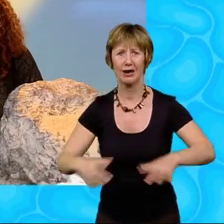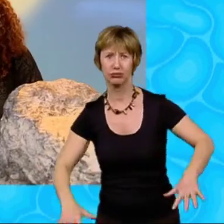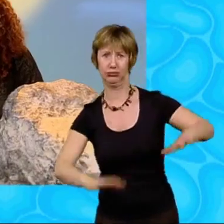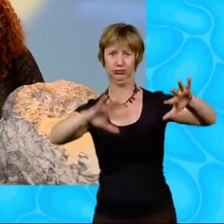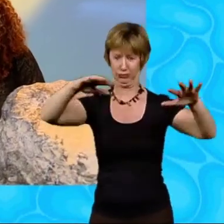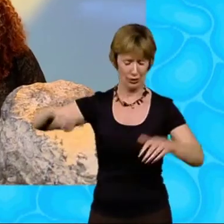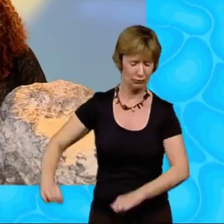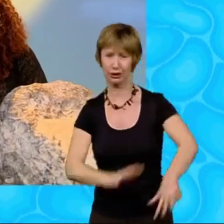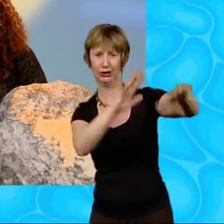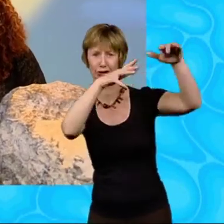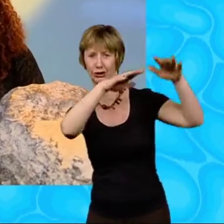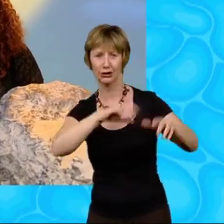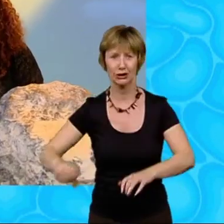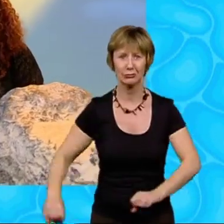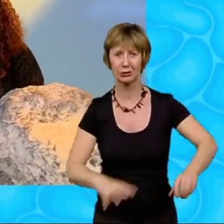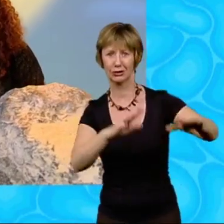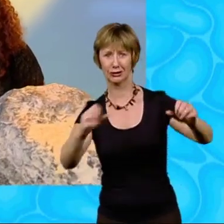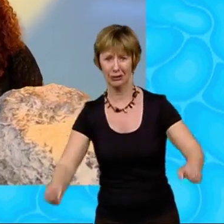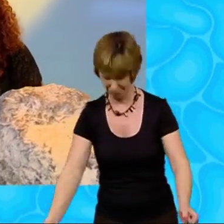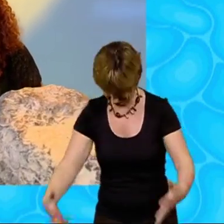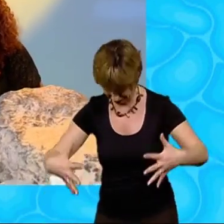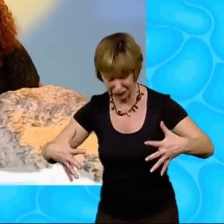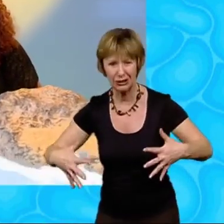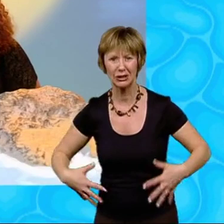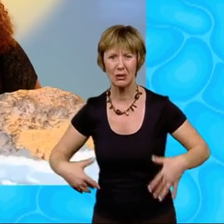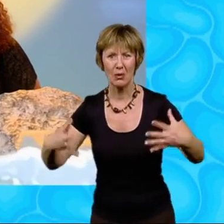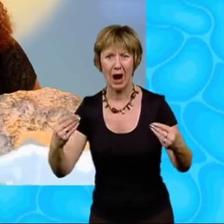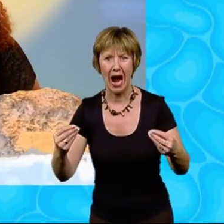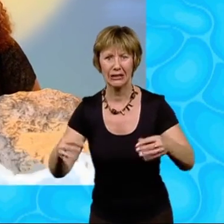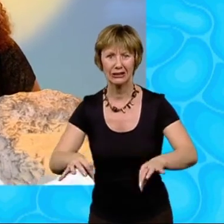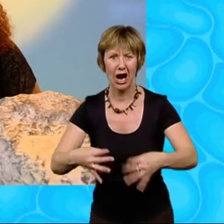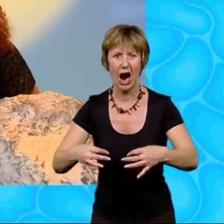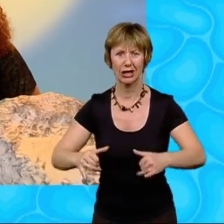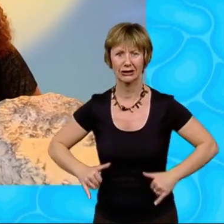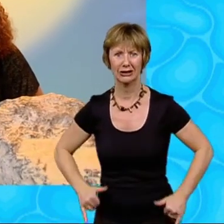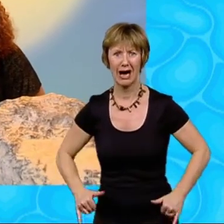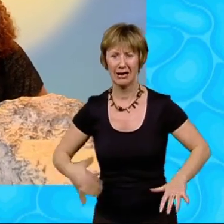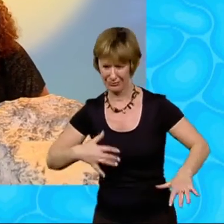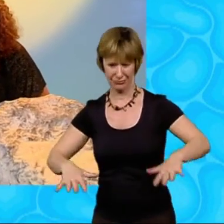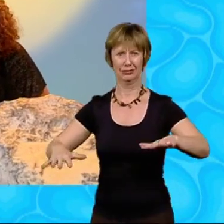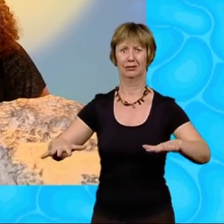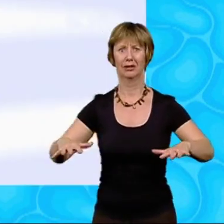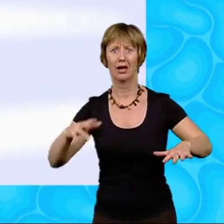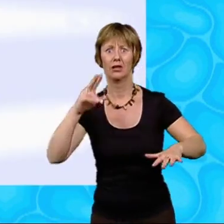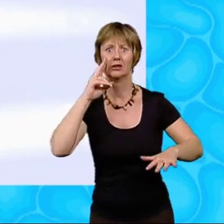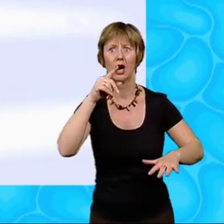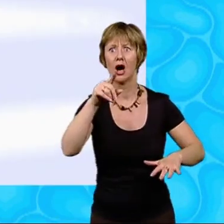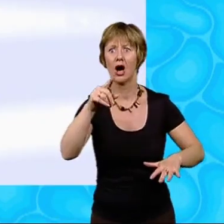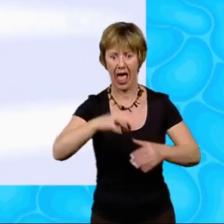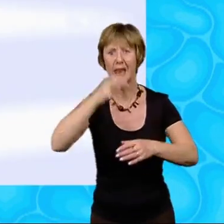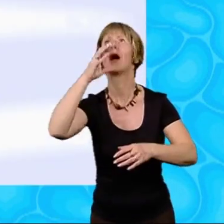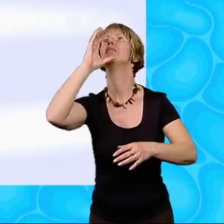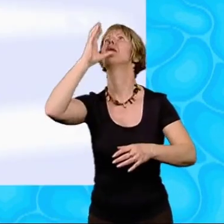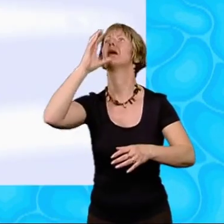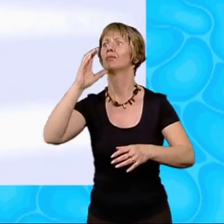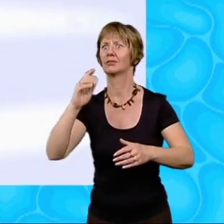against the rocks I was standing on, spraying up onto my socks and skirt. As I watched, Miss Porter's shoulders began to heave up and